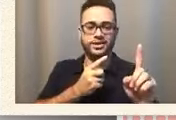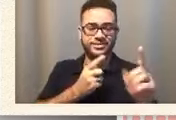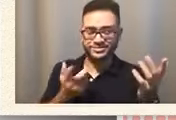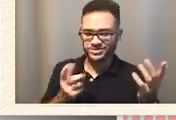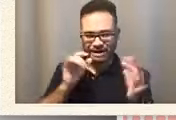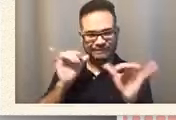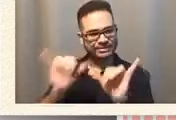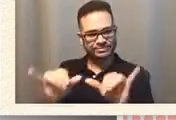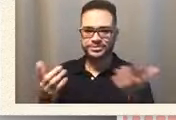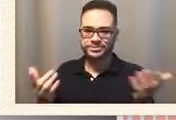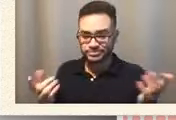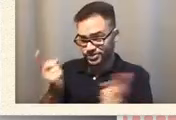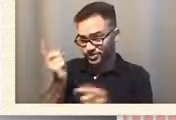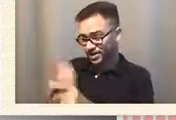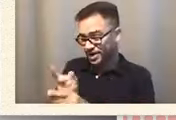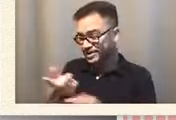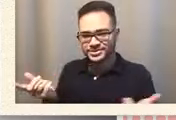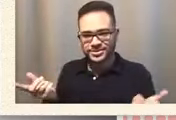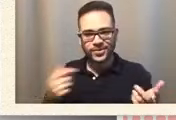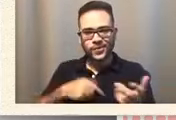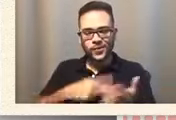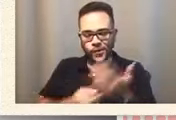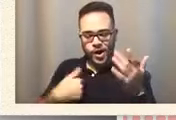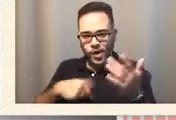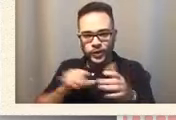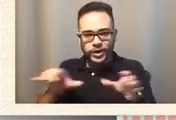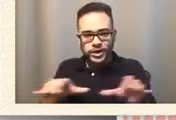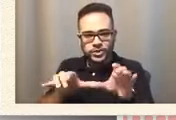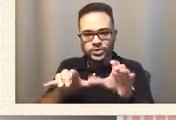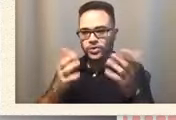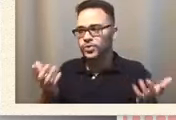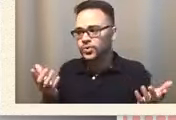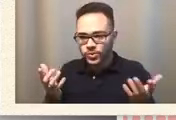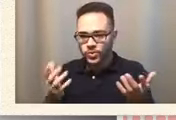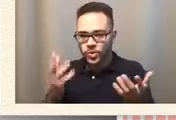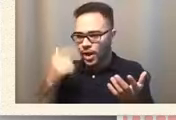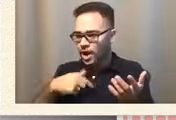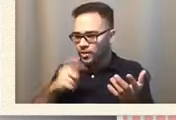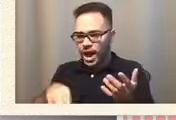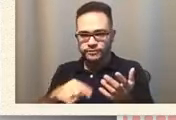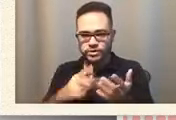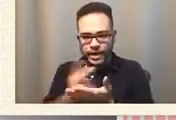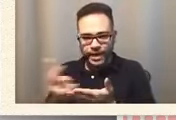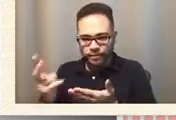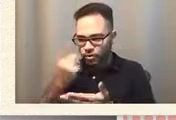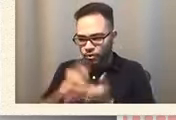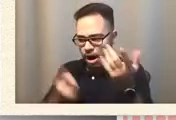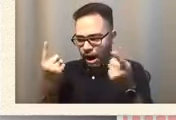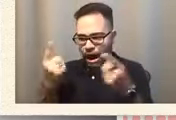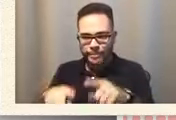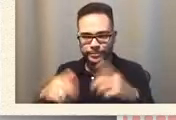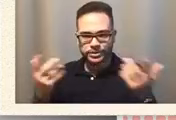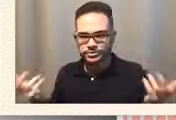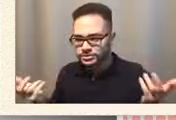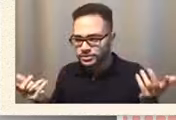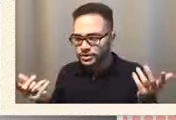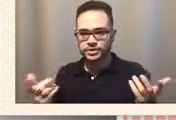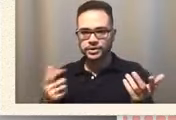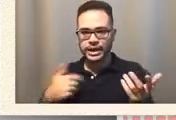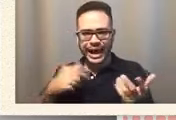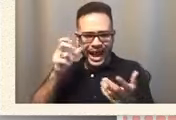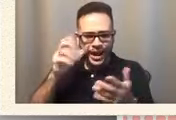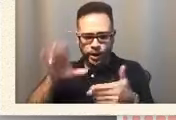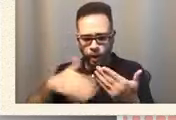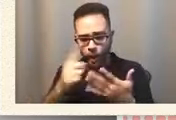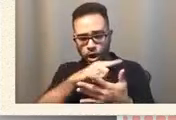Yeah. What are we going to do? Where did we have the feelings? What happened? You know? I hear all of this stuff, but I